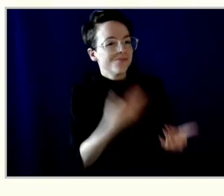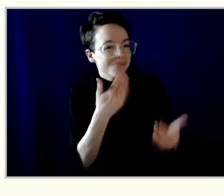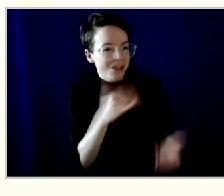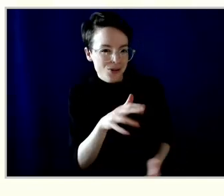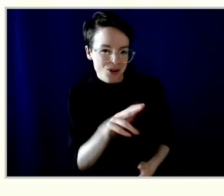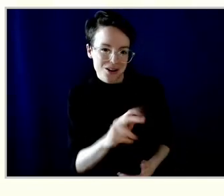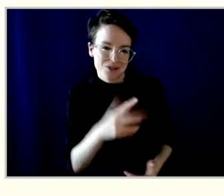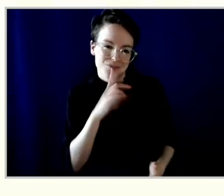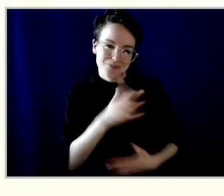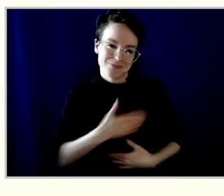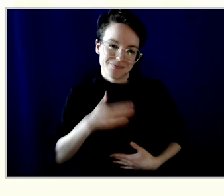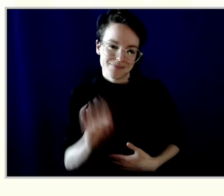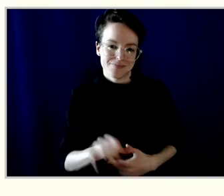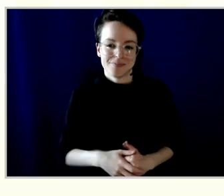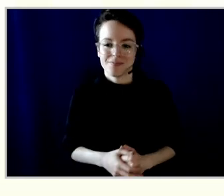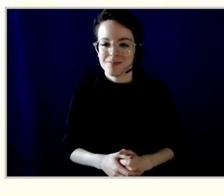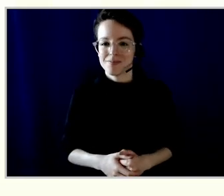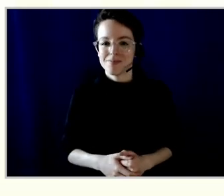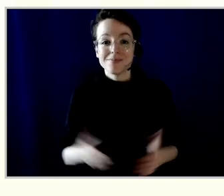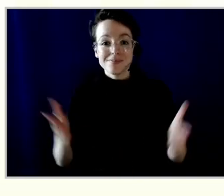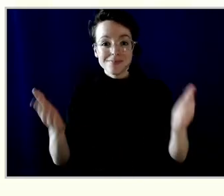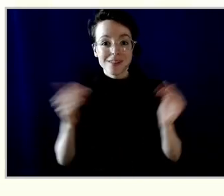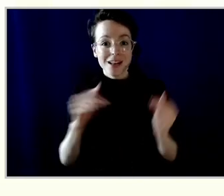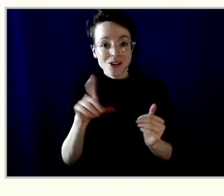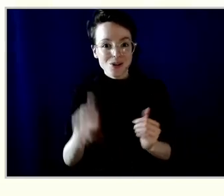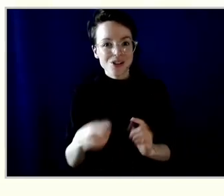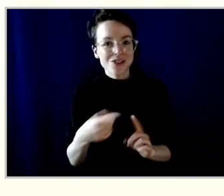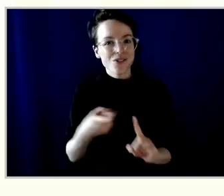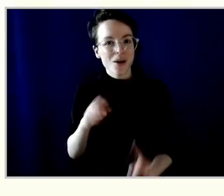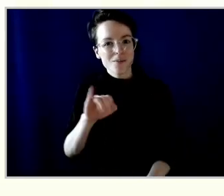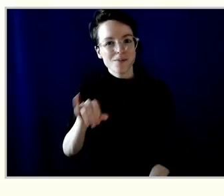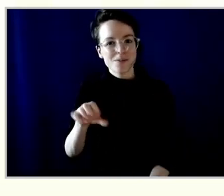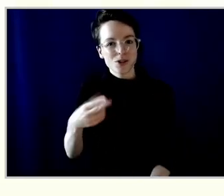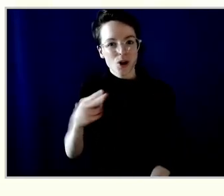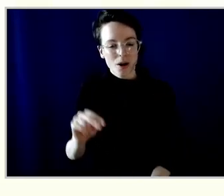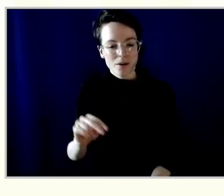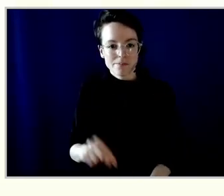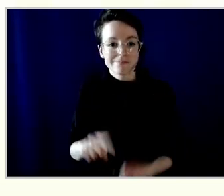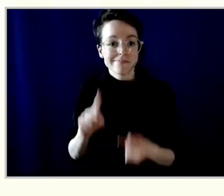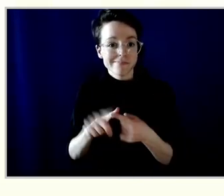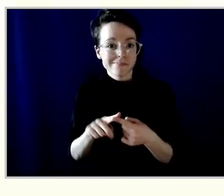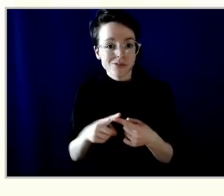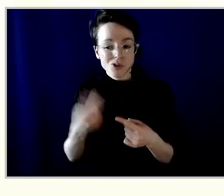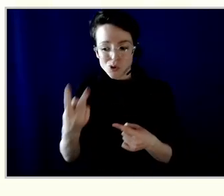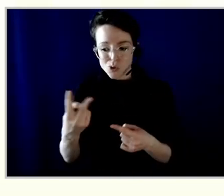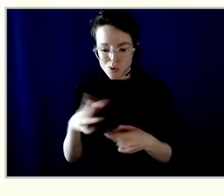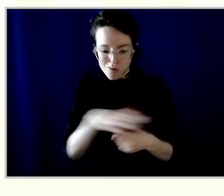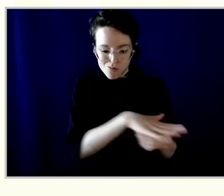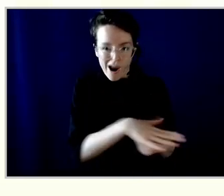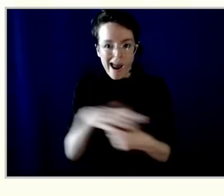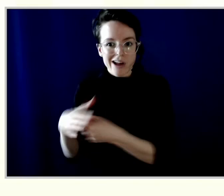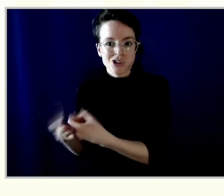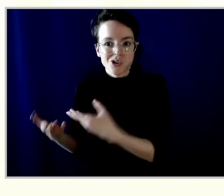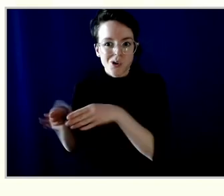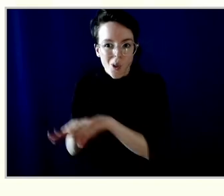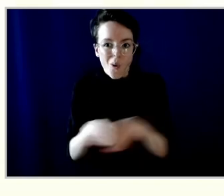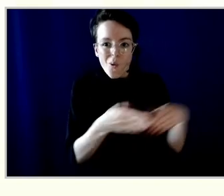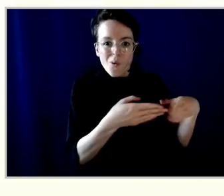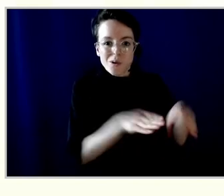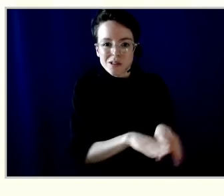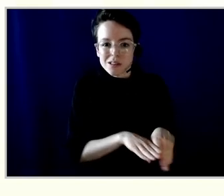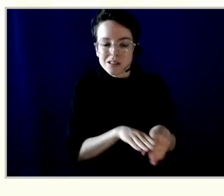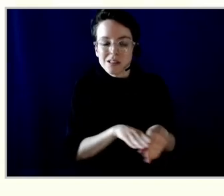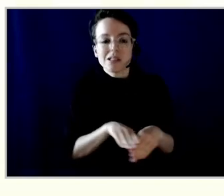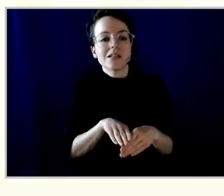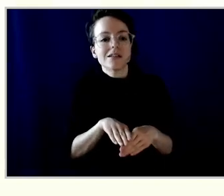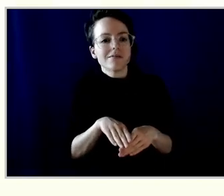The next question is from John. Since the Point Grey and Dunbar branches were closed to members in early 2020, only